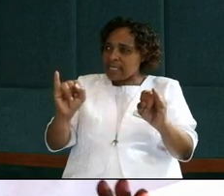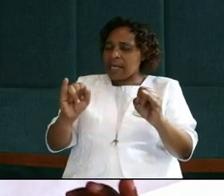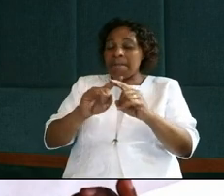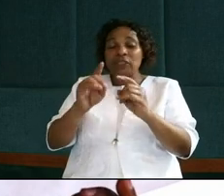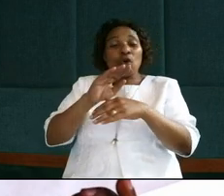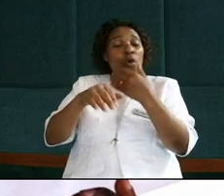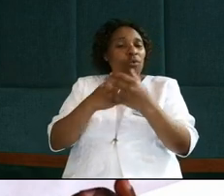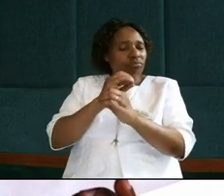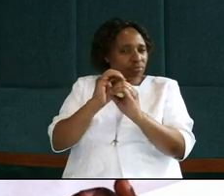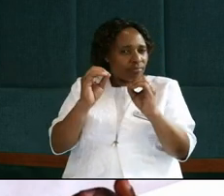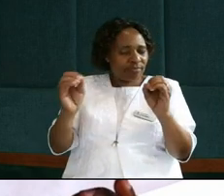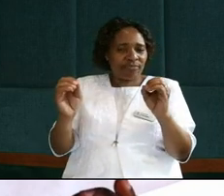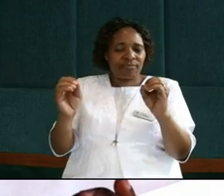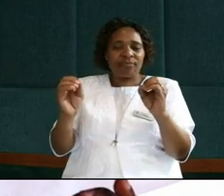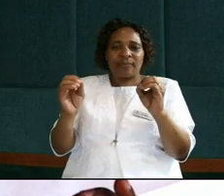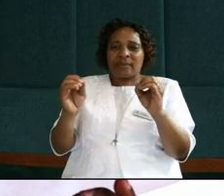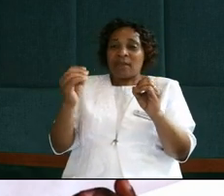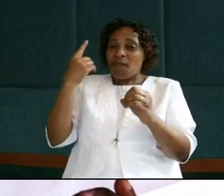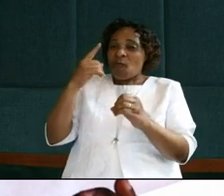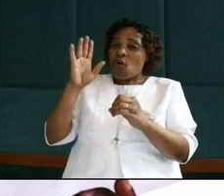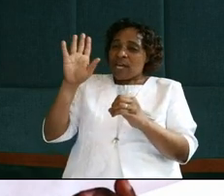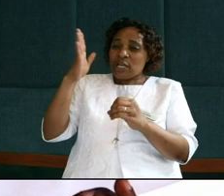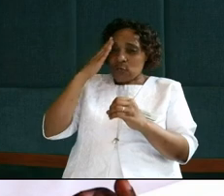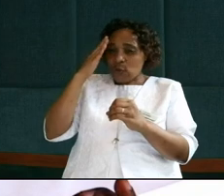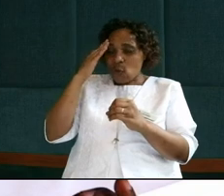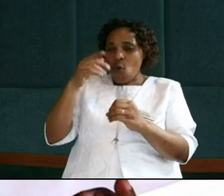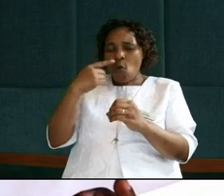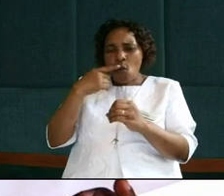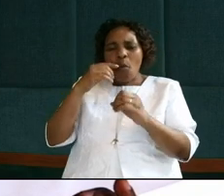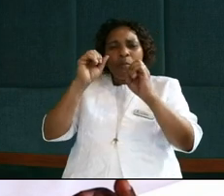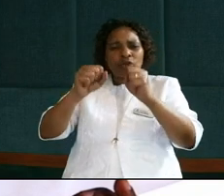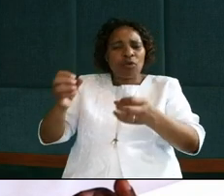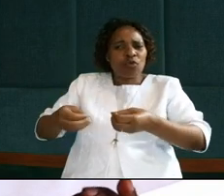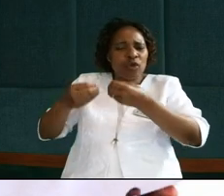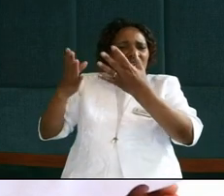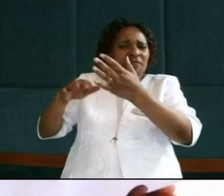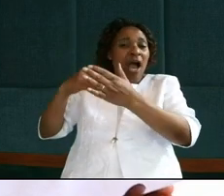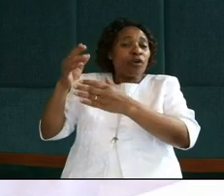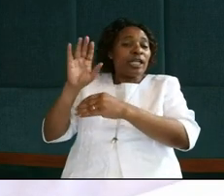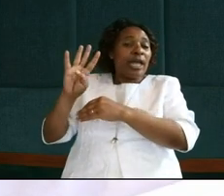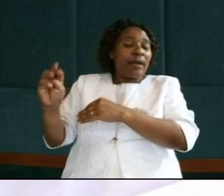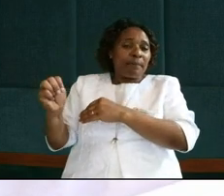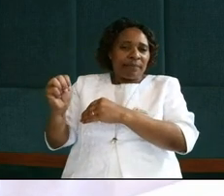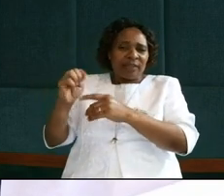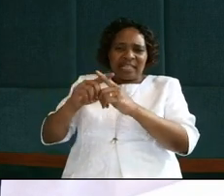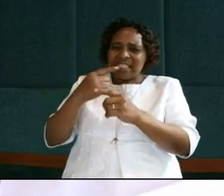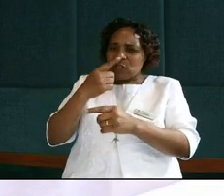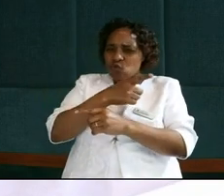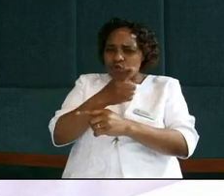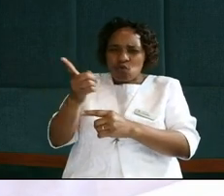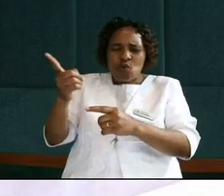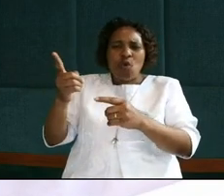all of you. For he knew who would betray him. Therefore he said, You are